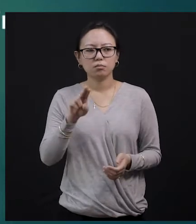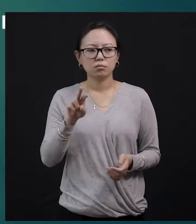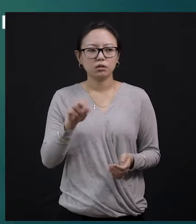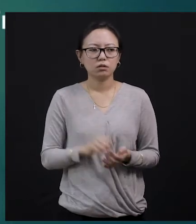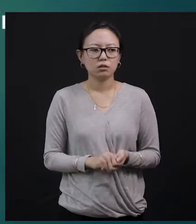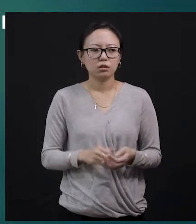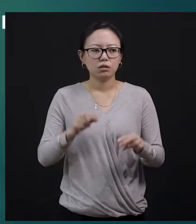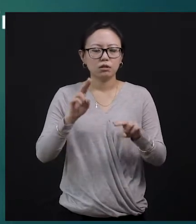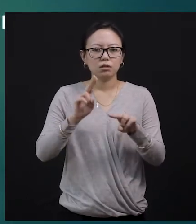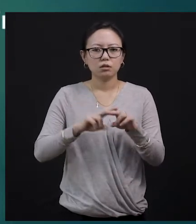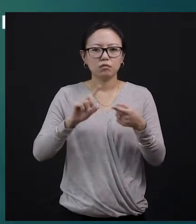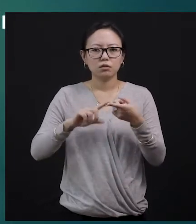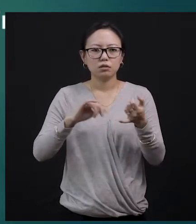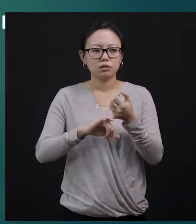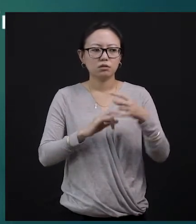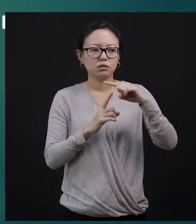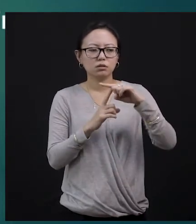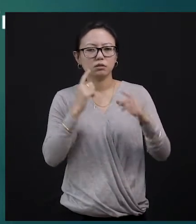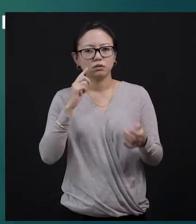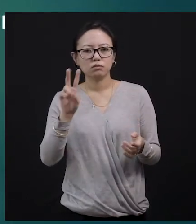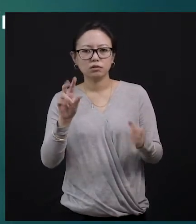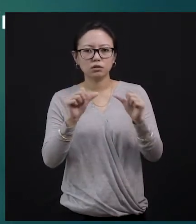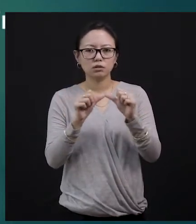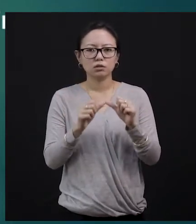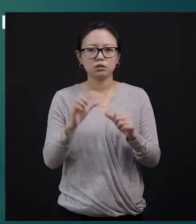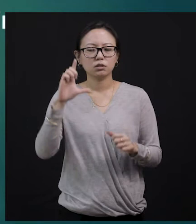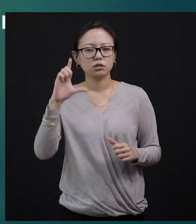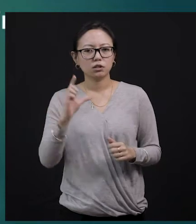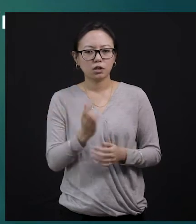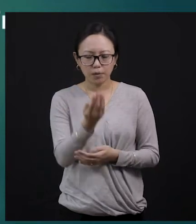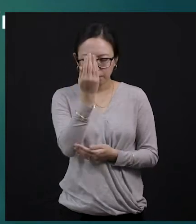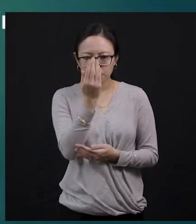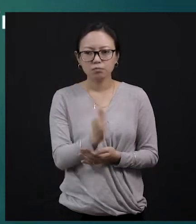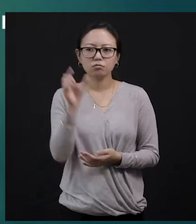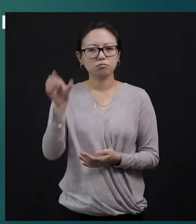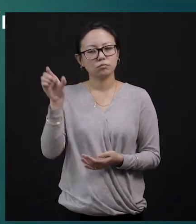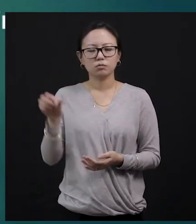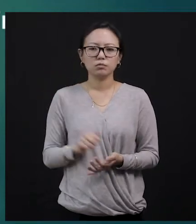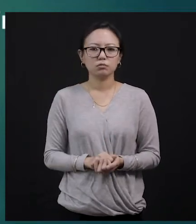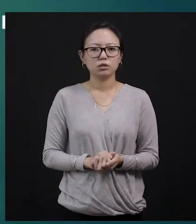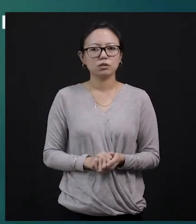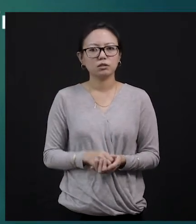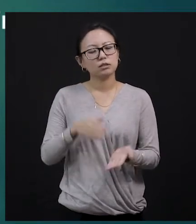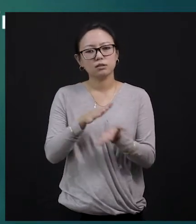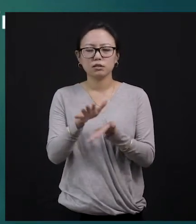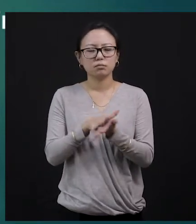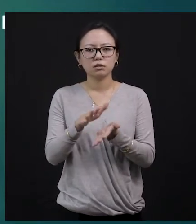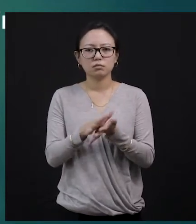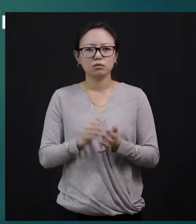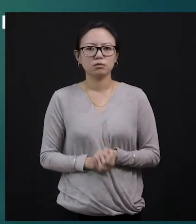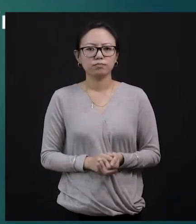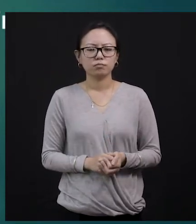festival and celebration for Muslims. We all have our own kind of celebration. We all have particular